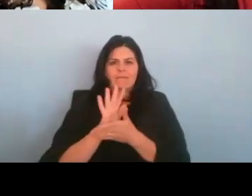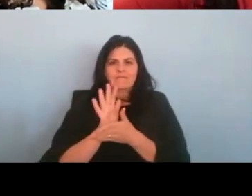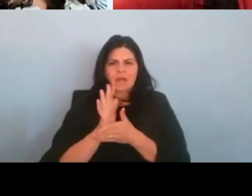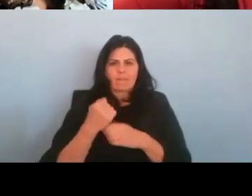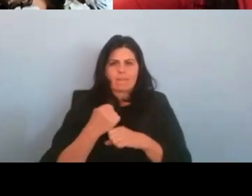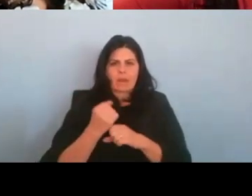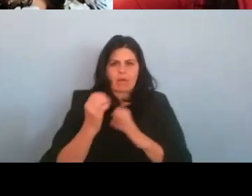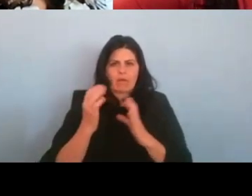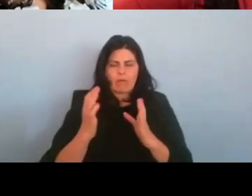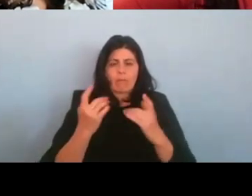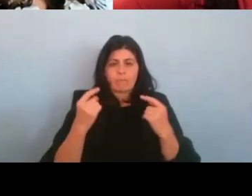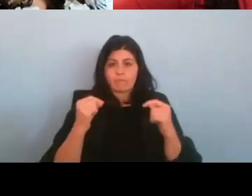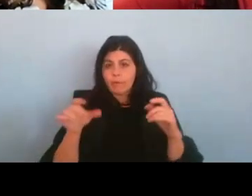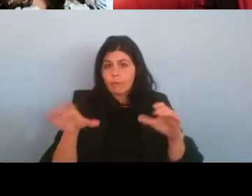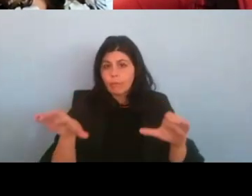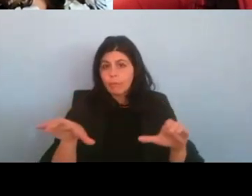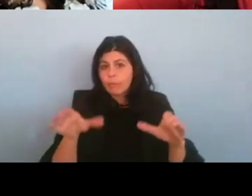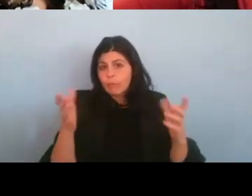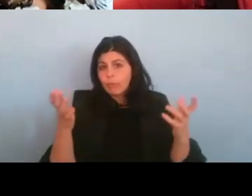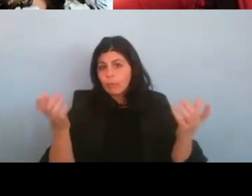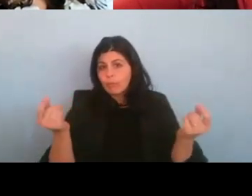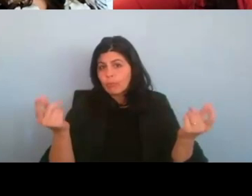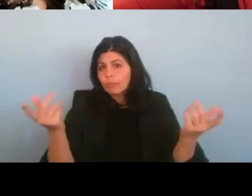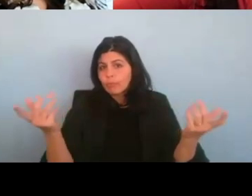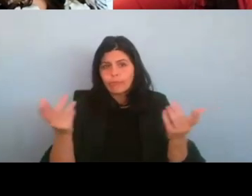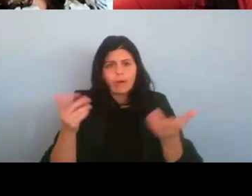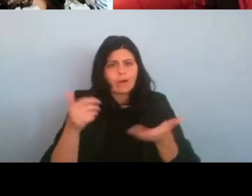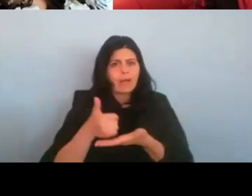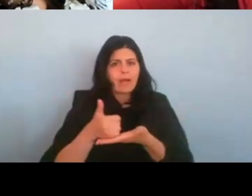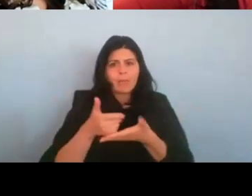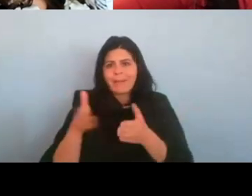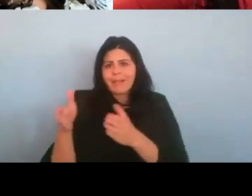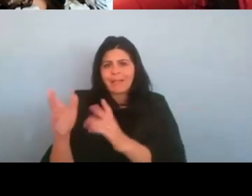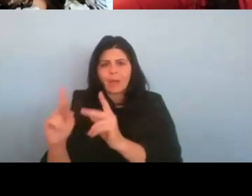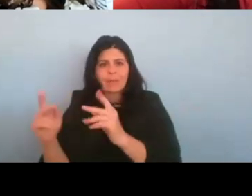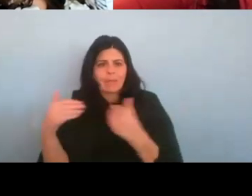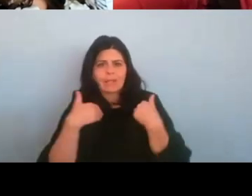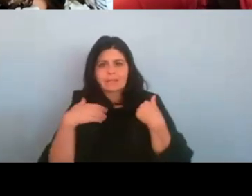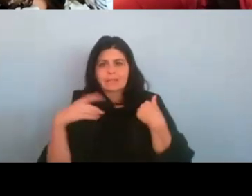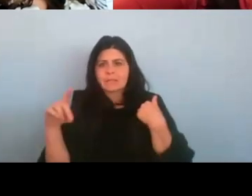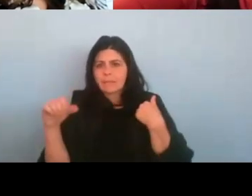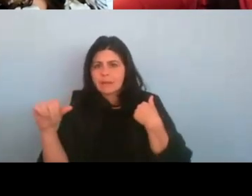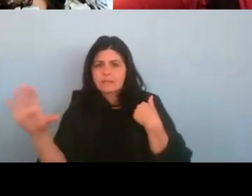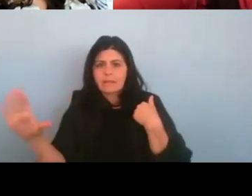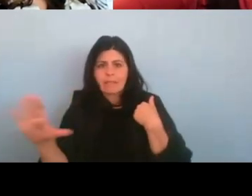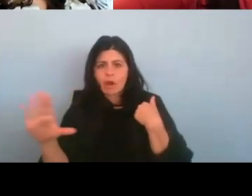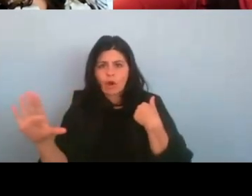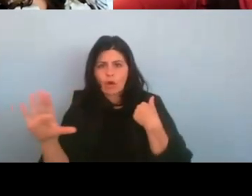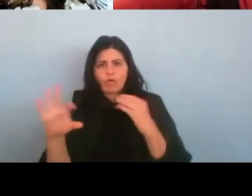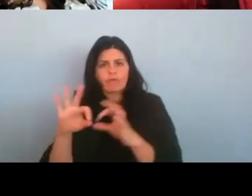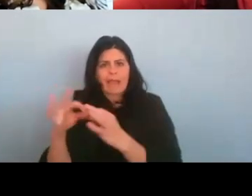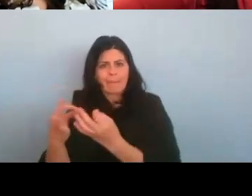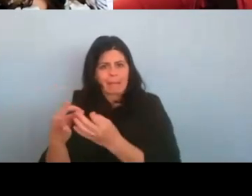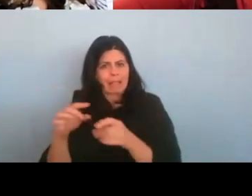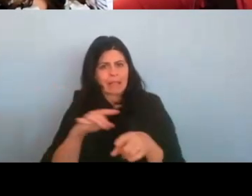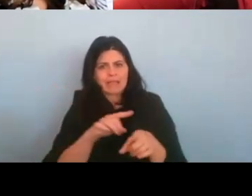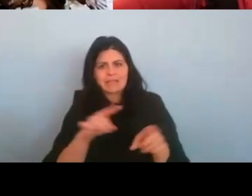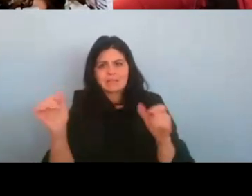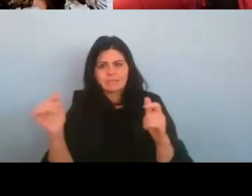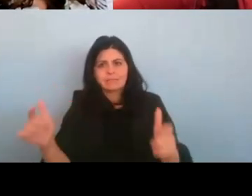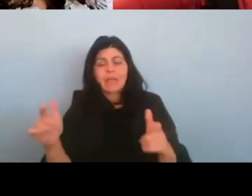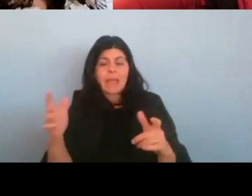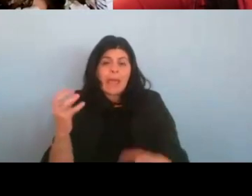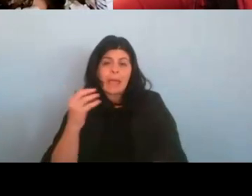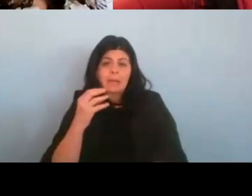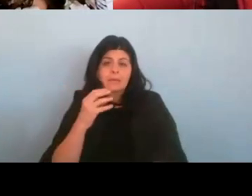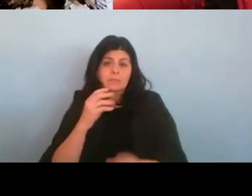is help or allow people with disabilities and their families and people, um, Jewish people